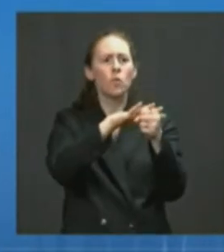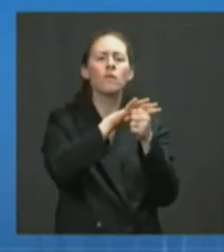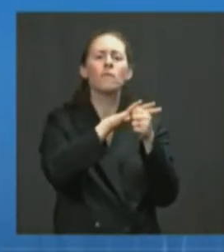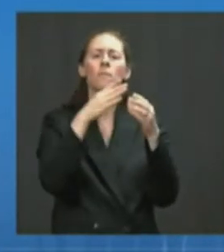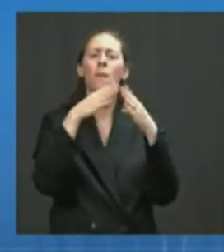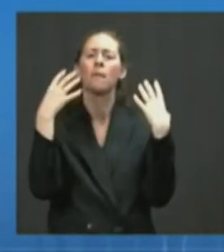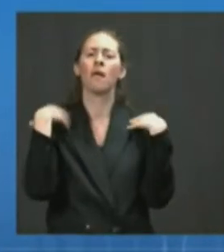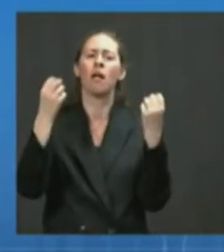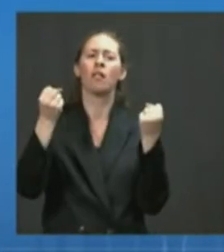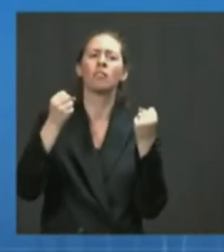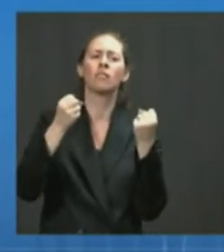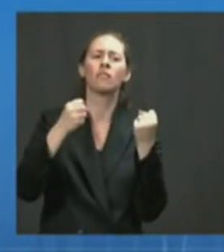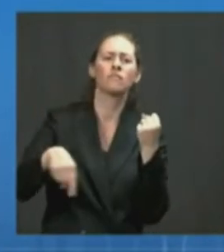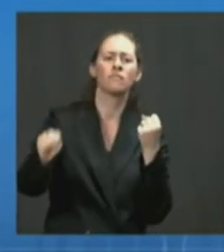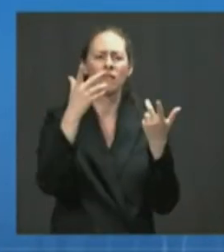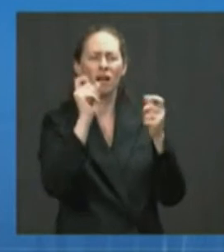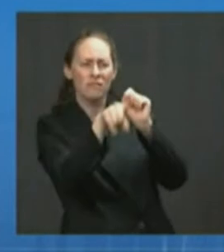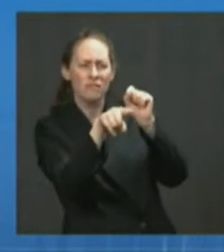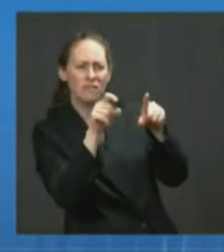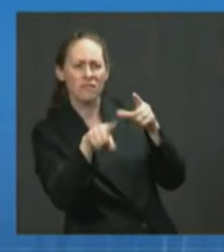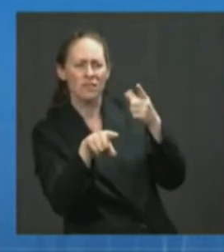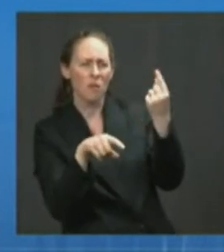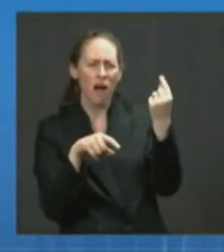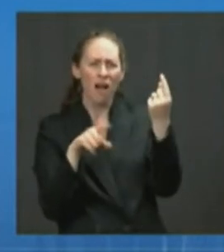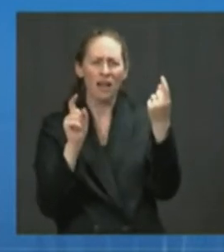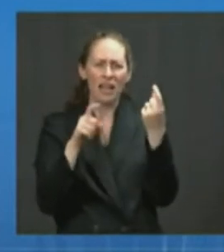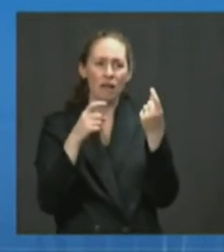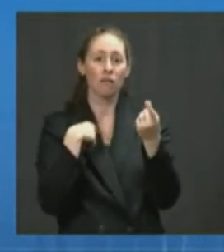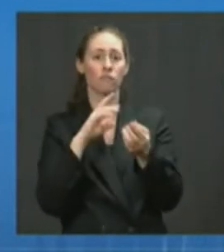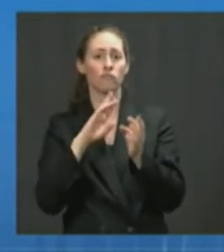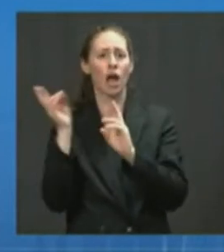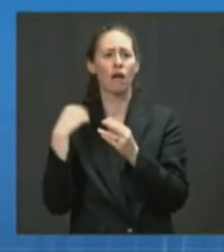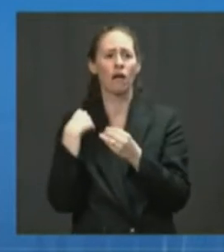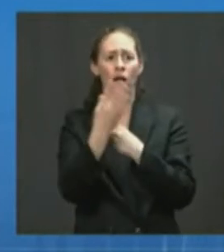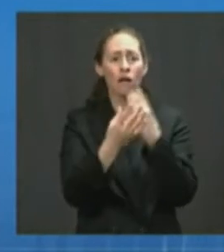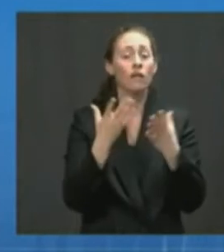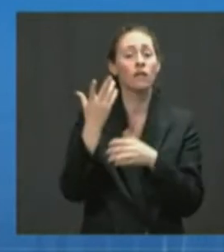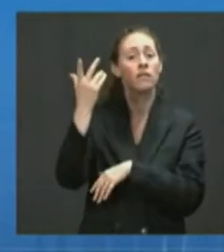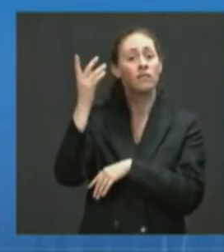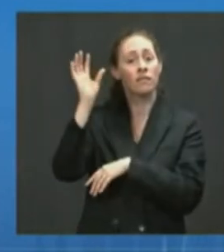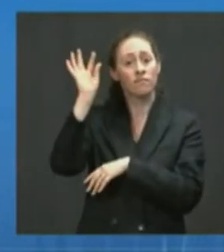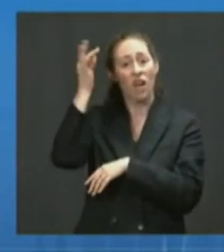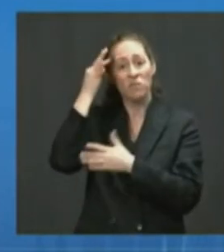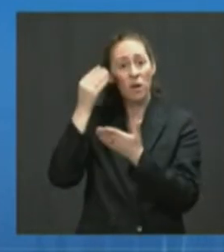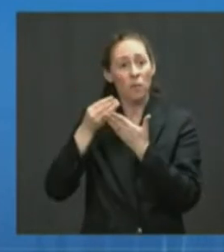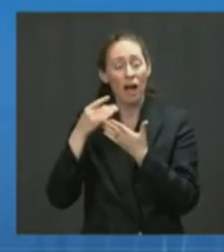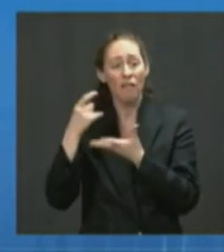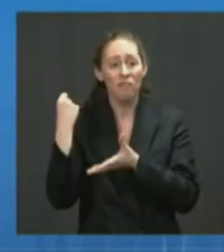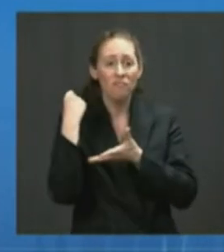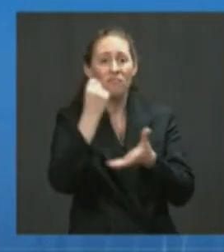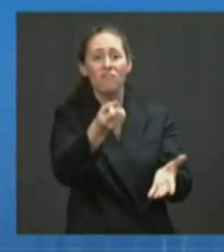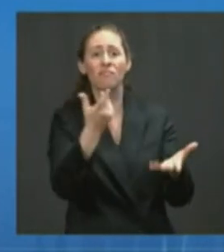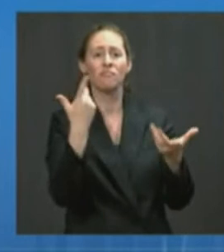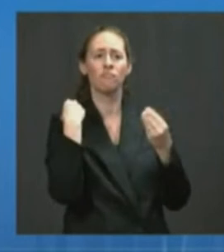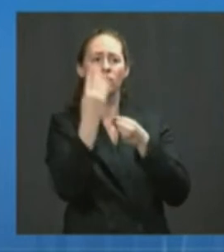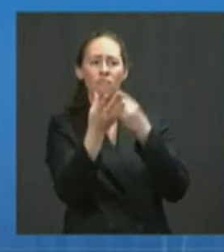on Our the ground and provide federal resources and support to fight outbreaks due to the spread of the Delta variant.